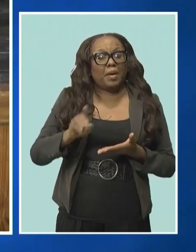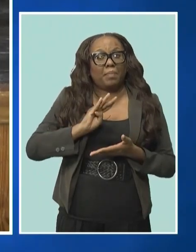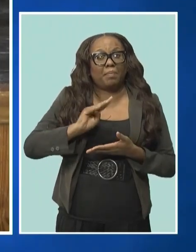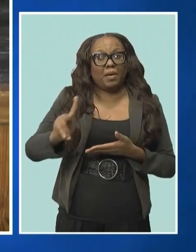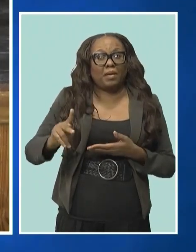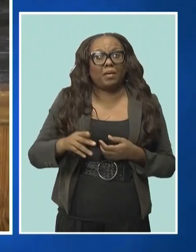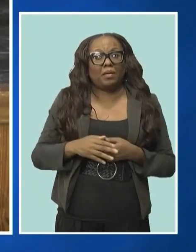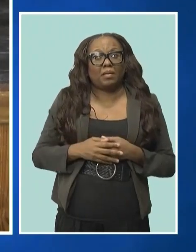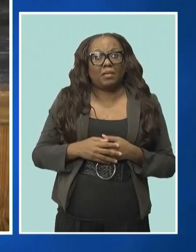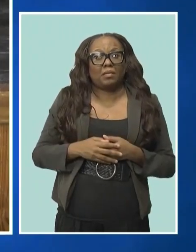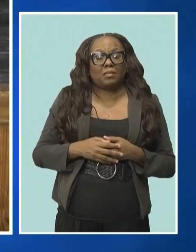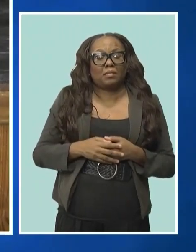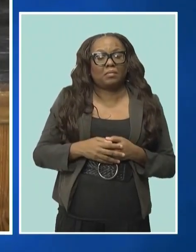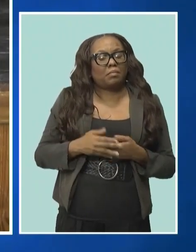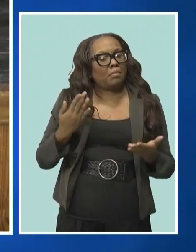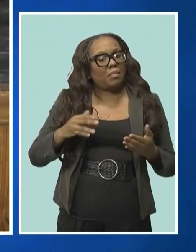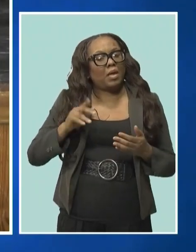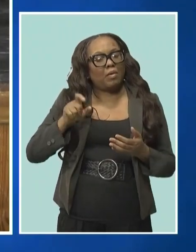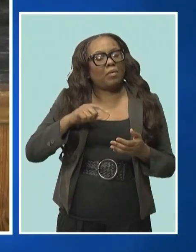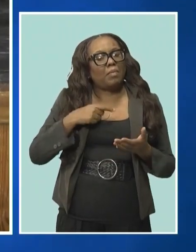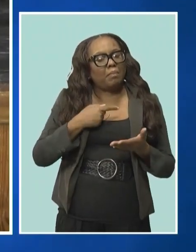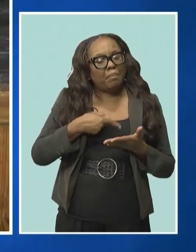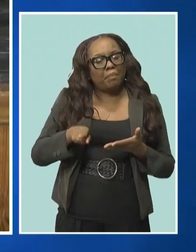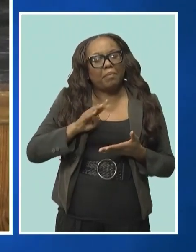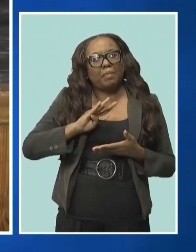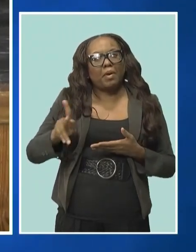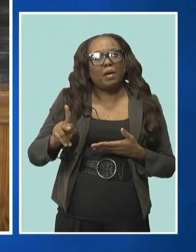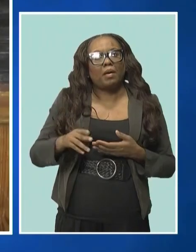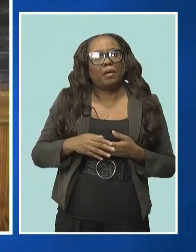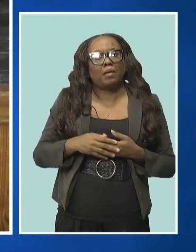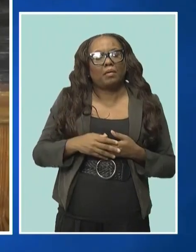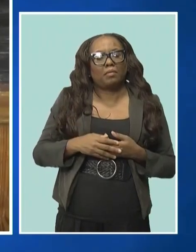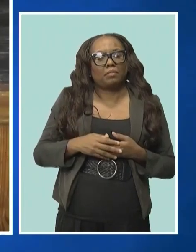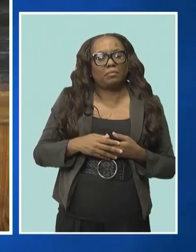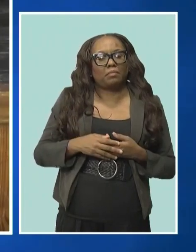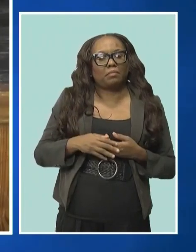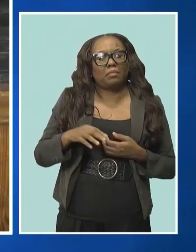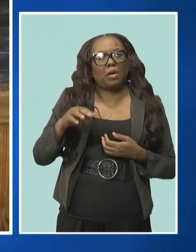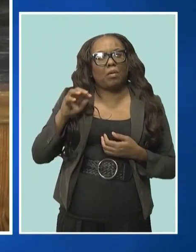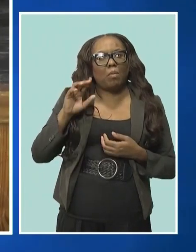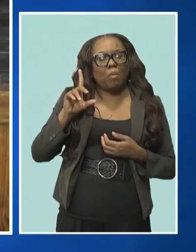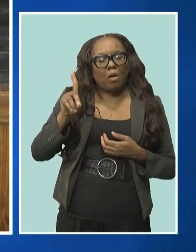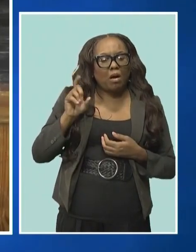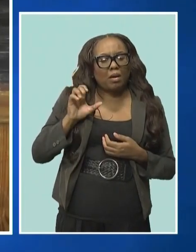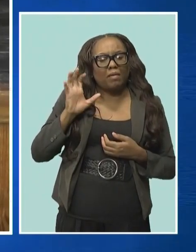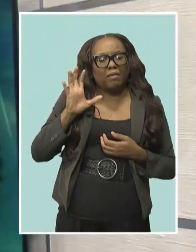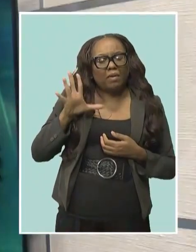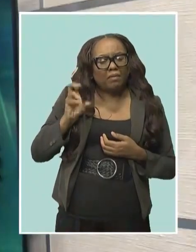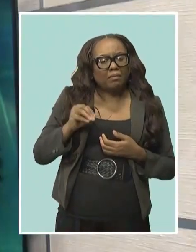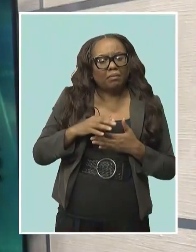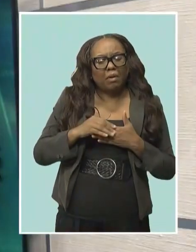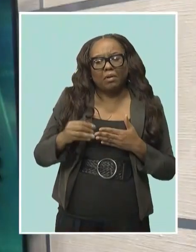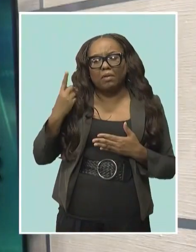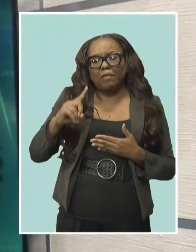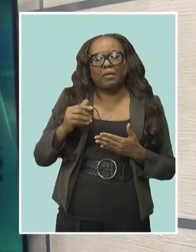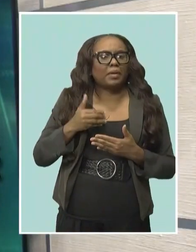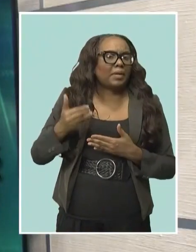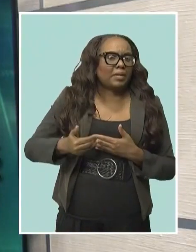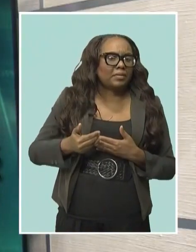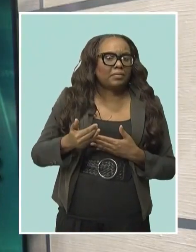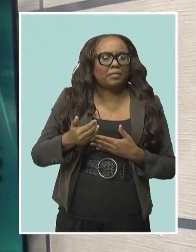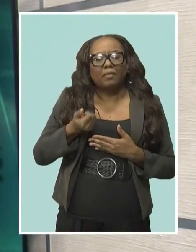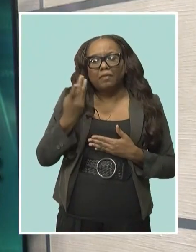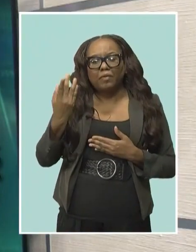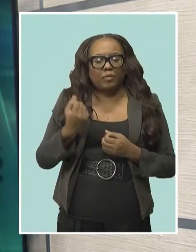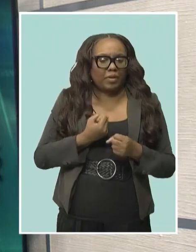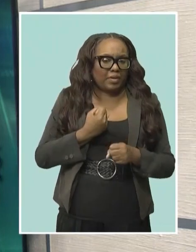$155, $150 on a $5,000 loan that you're getting over a three-year period. And Toby Johnson